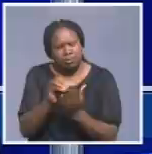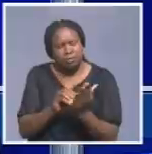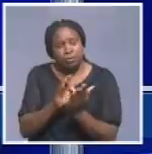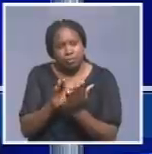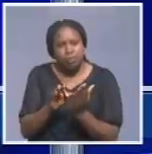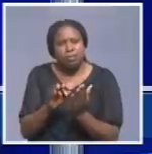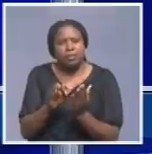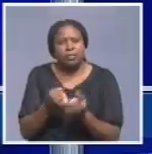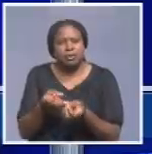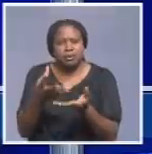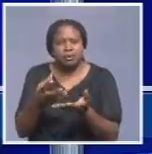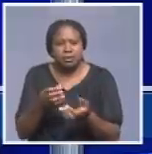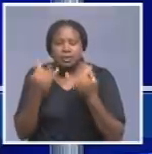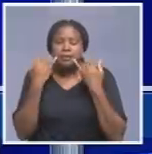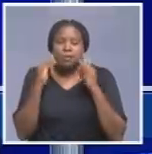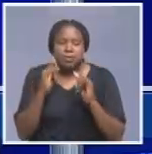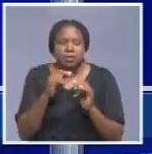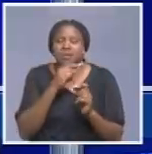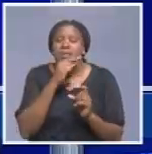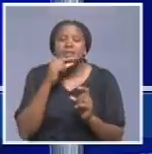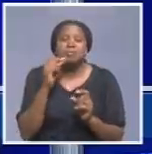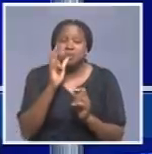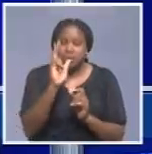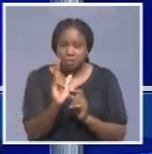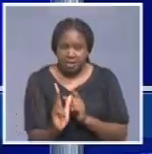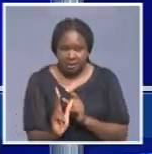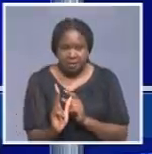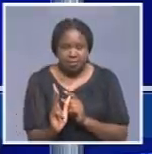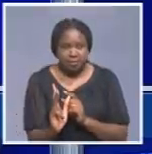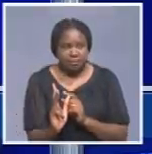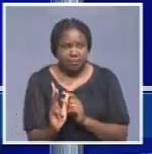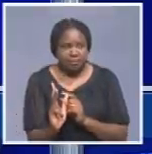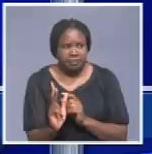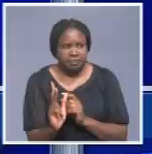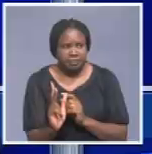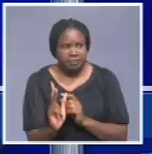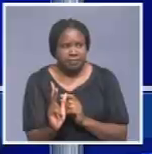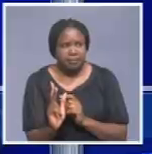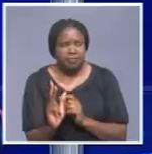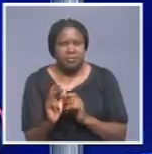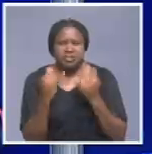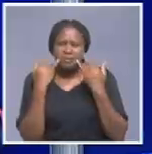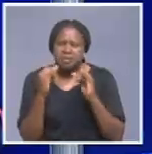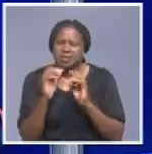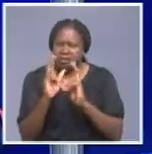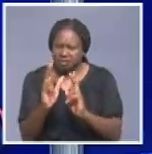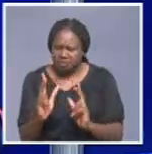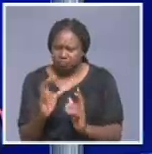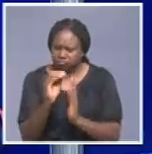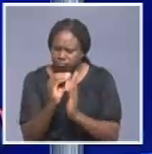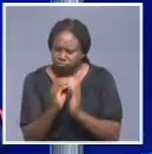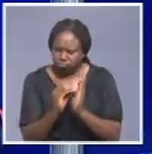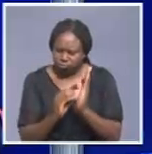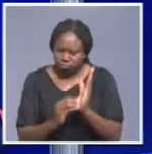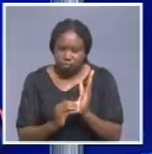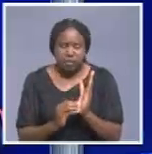information as to the name of the person, the details of the person, and then also the seat